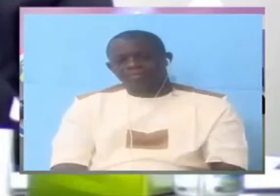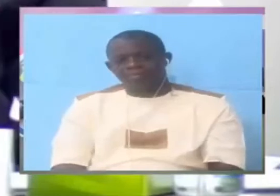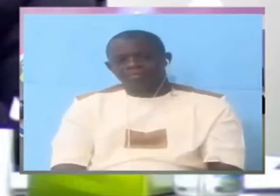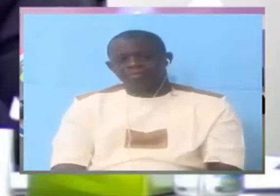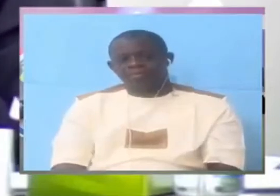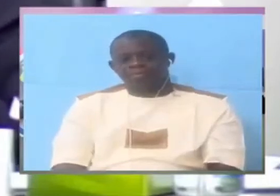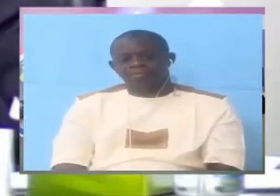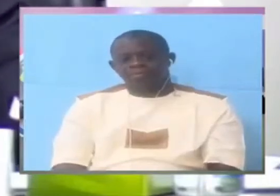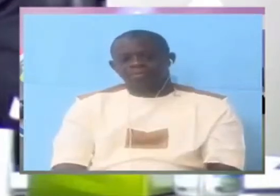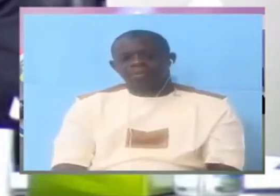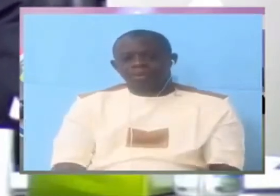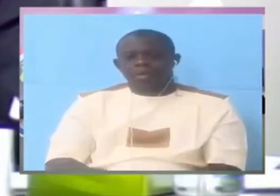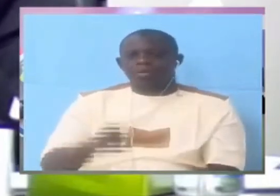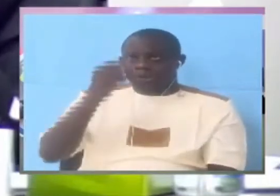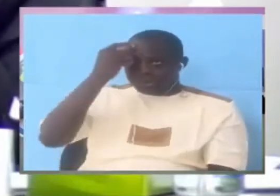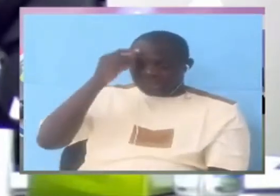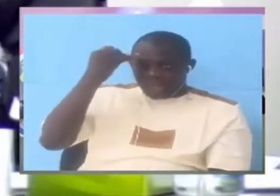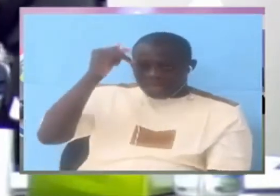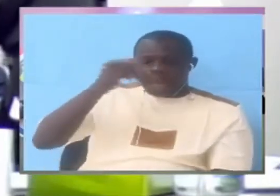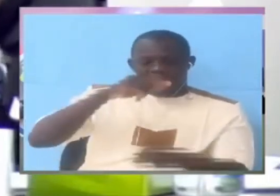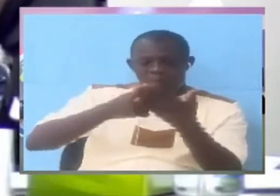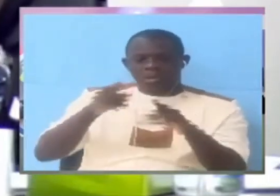Guess that they created teams.